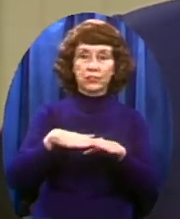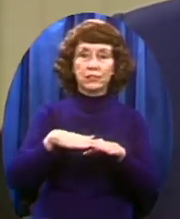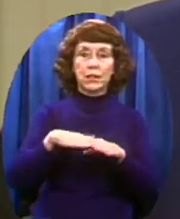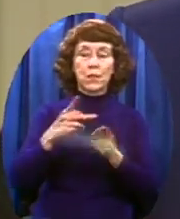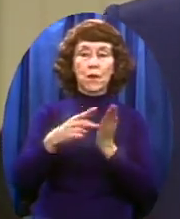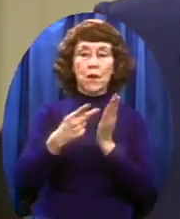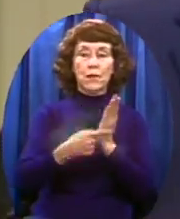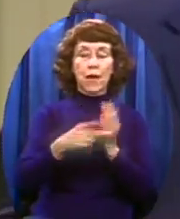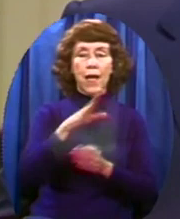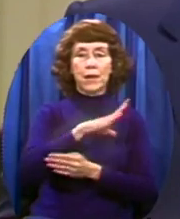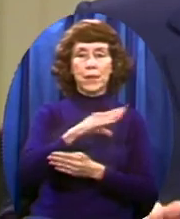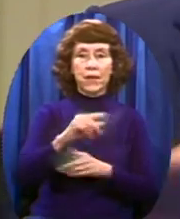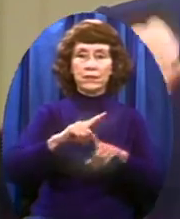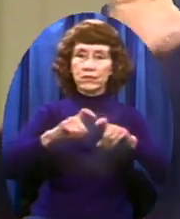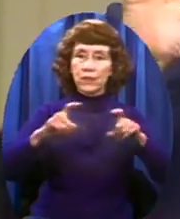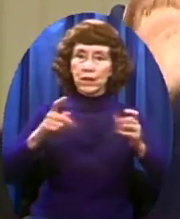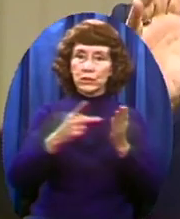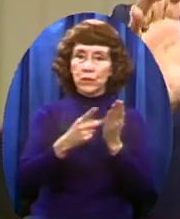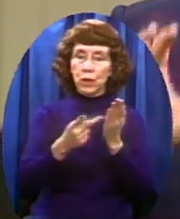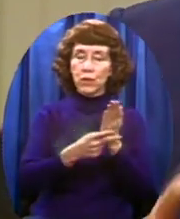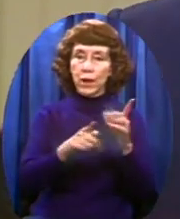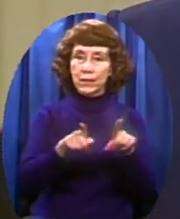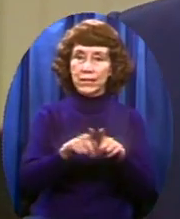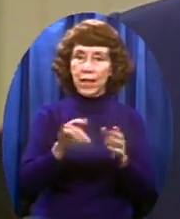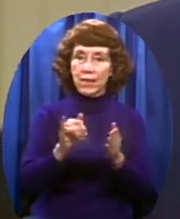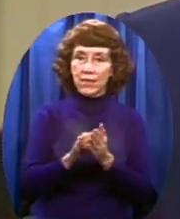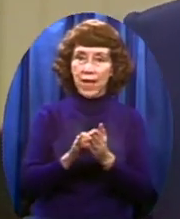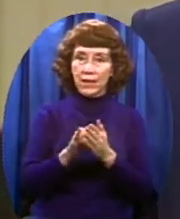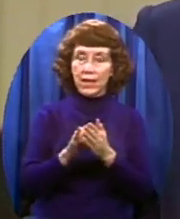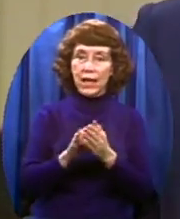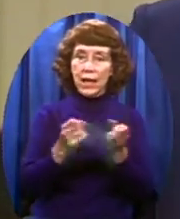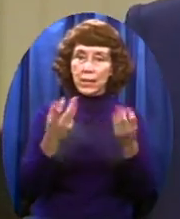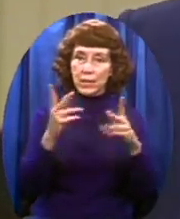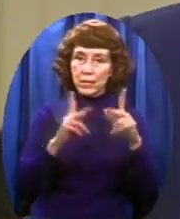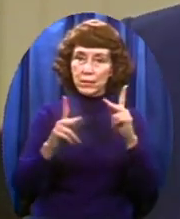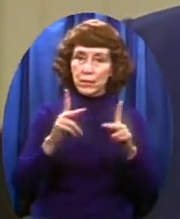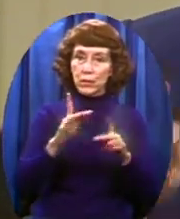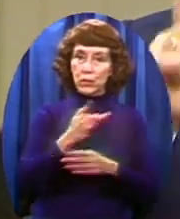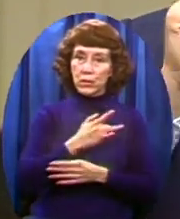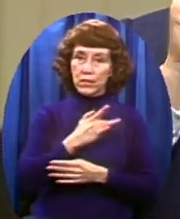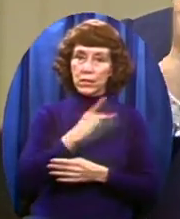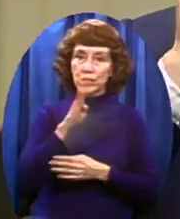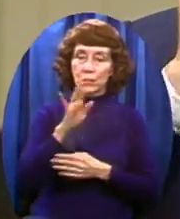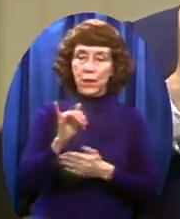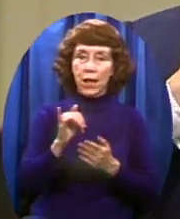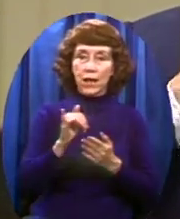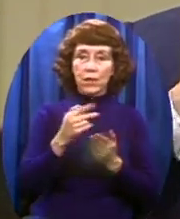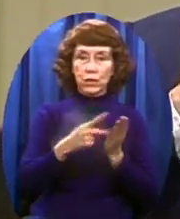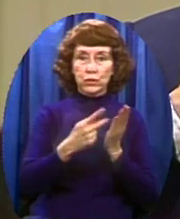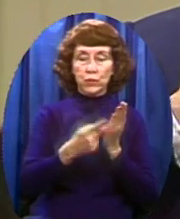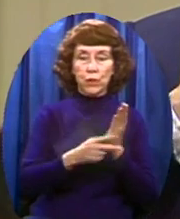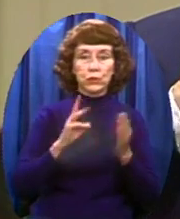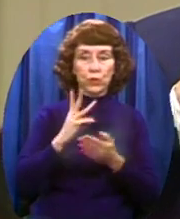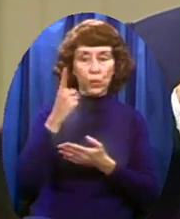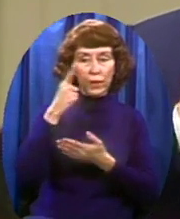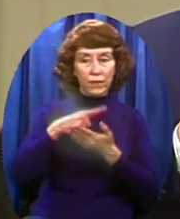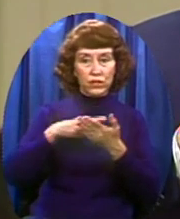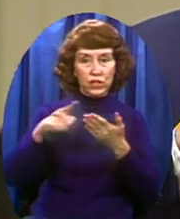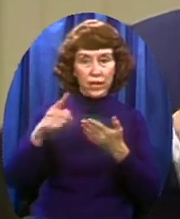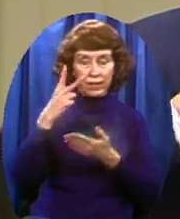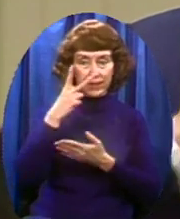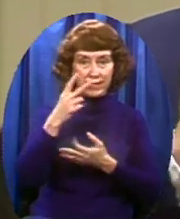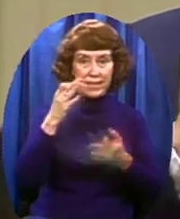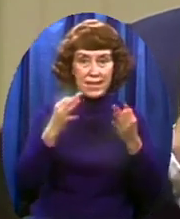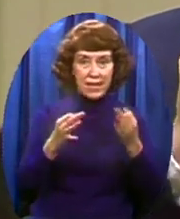So we ask our agency to check with the stations all over America To see if they would sell us one prime time a